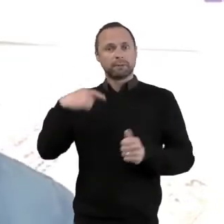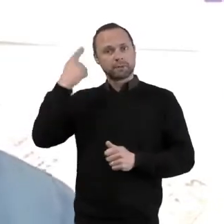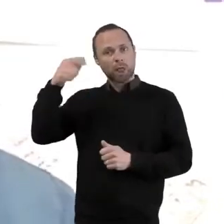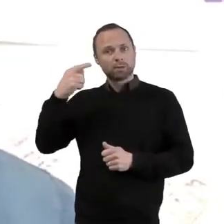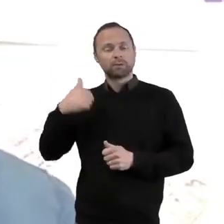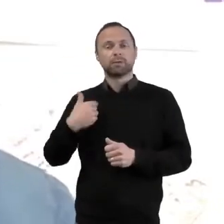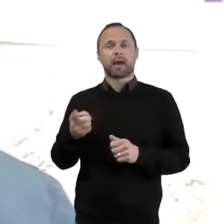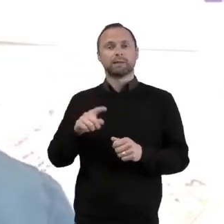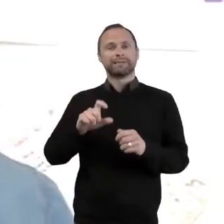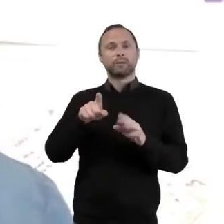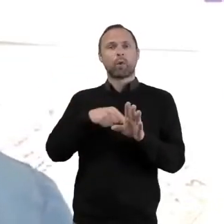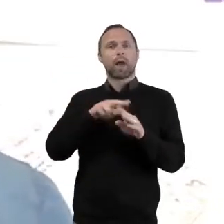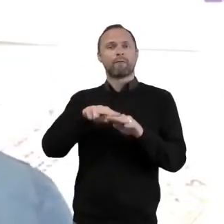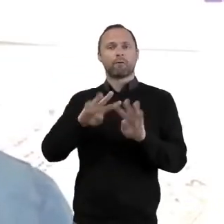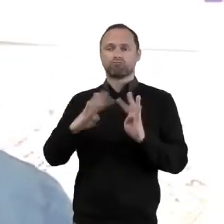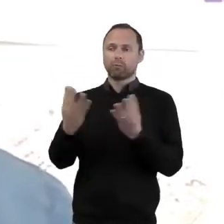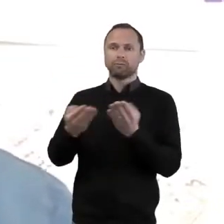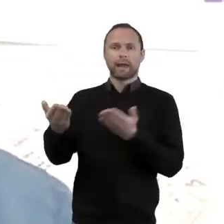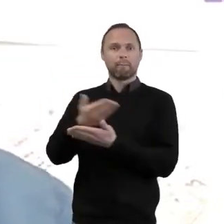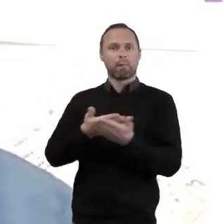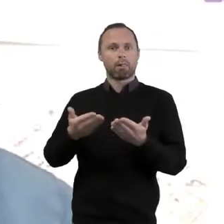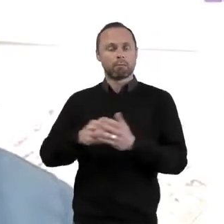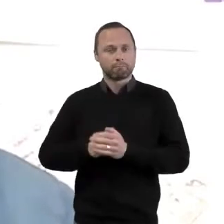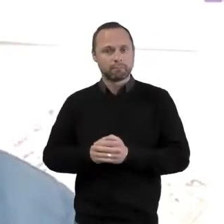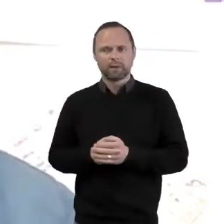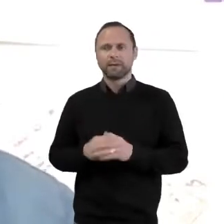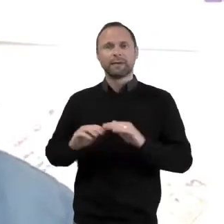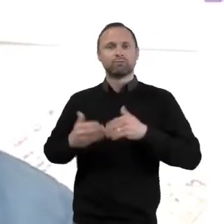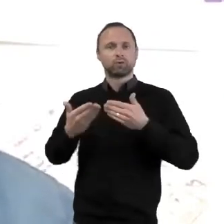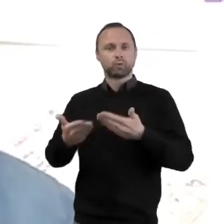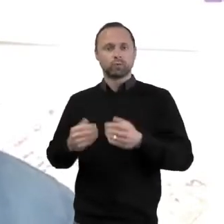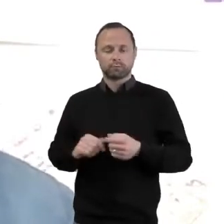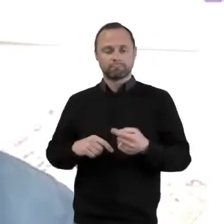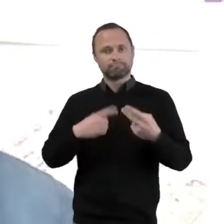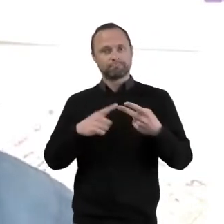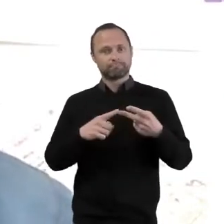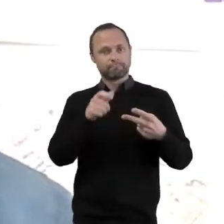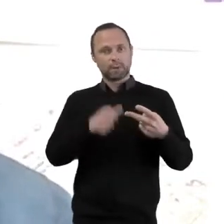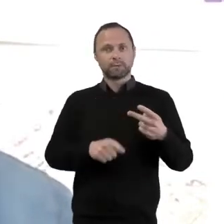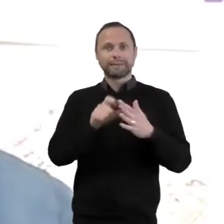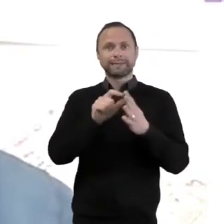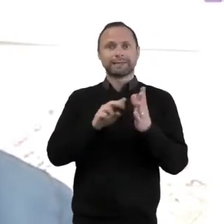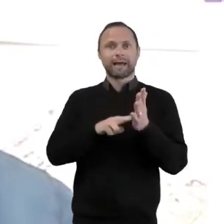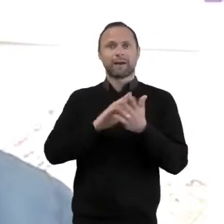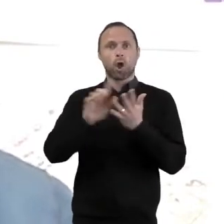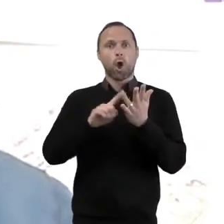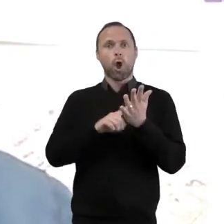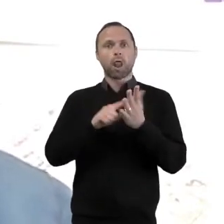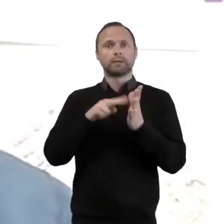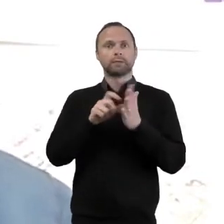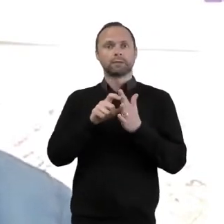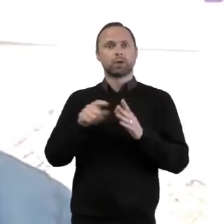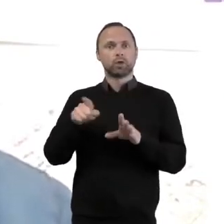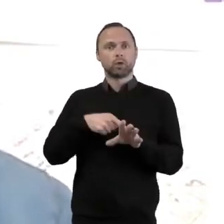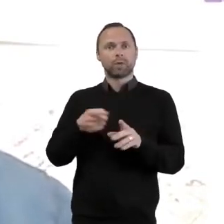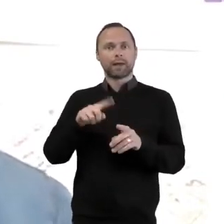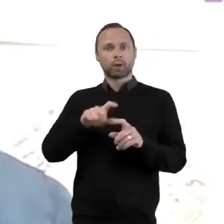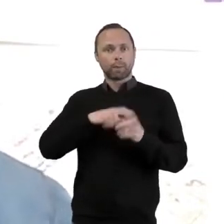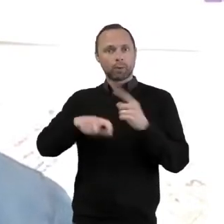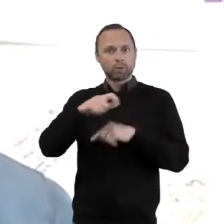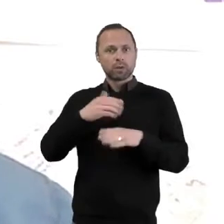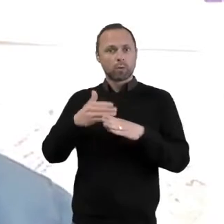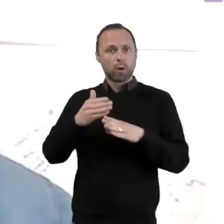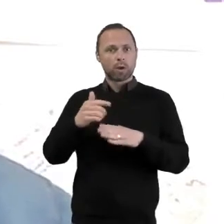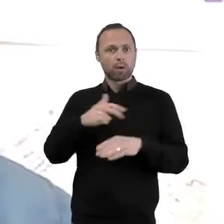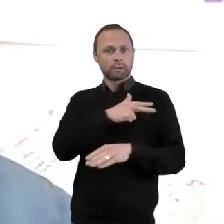and let me introduce you to everybody else. Firstly let me introduce you to Dan Holland. He is the youth and community worker